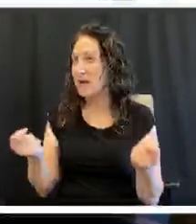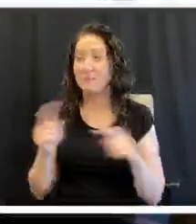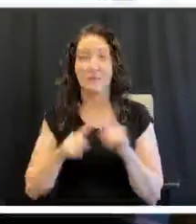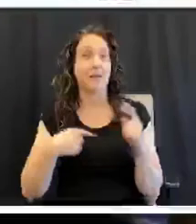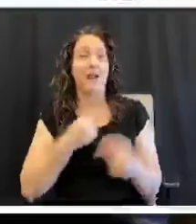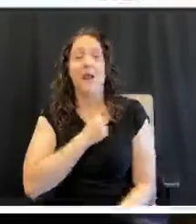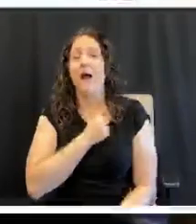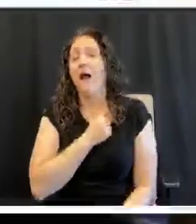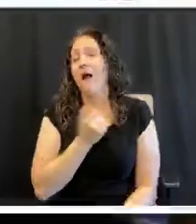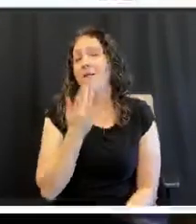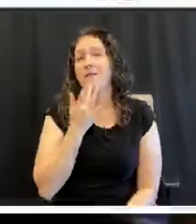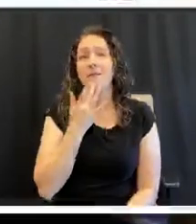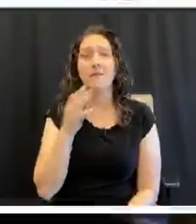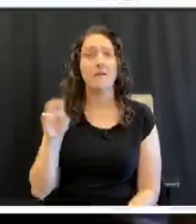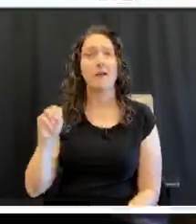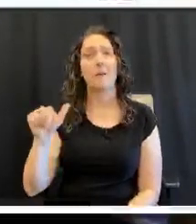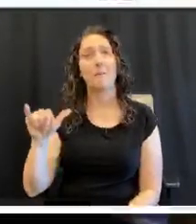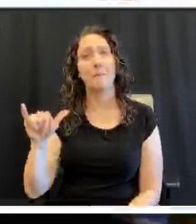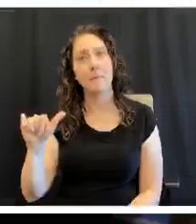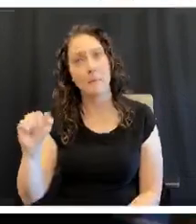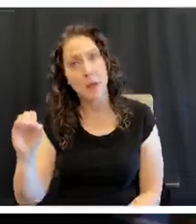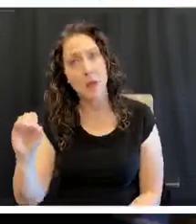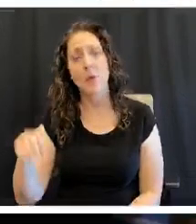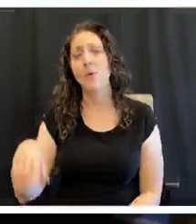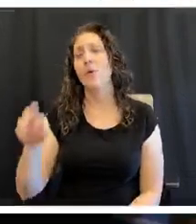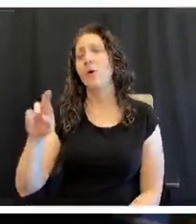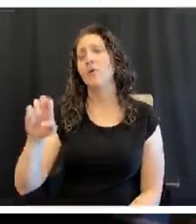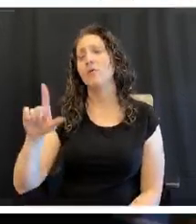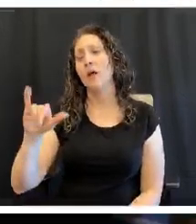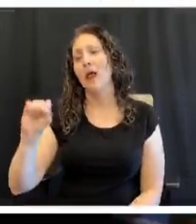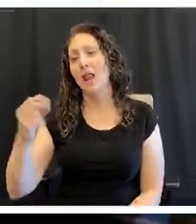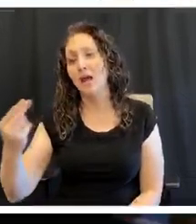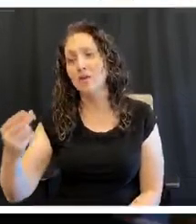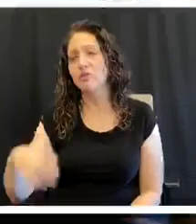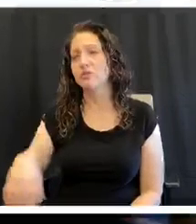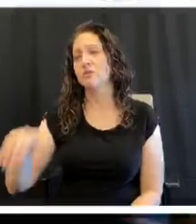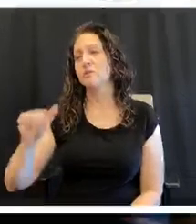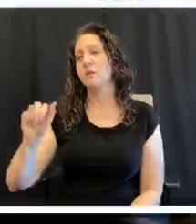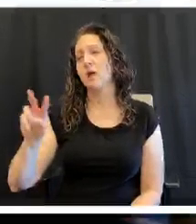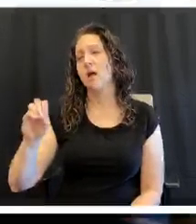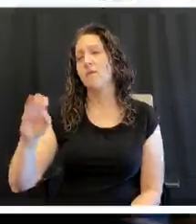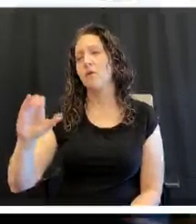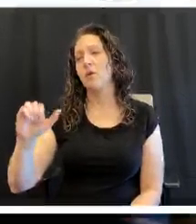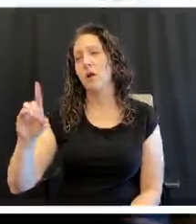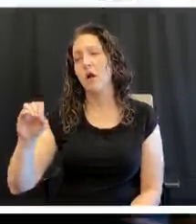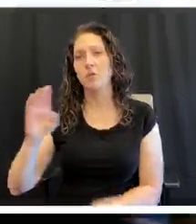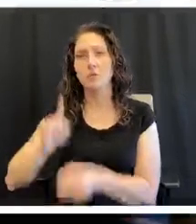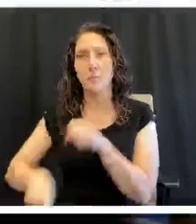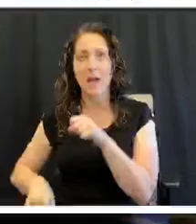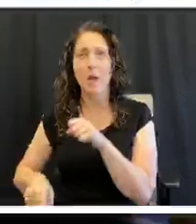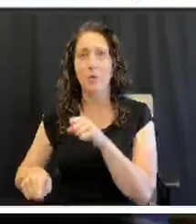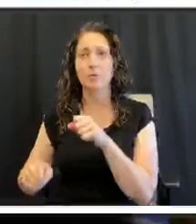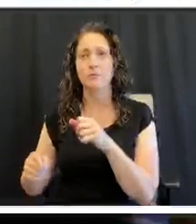mayonnaise and relish. I put avocados and tomatoes in it. And then I eat it on a bagel.